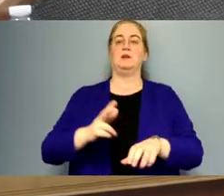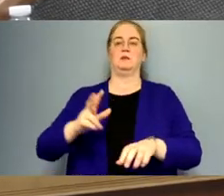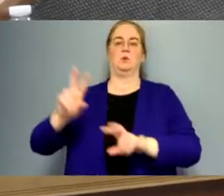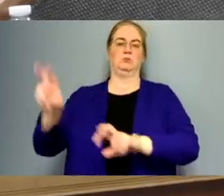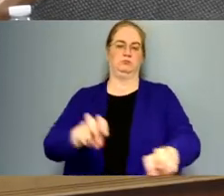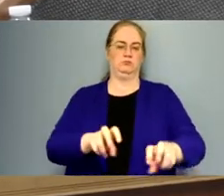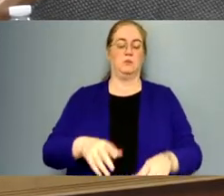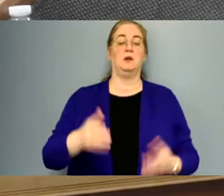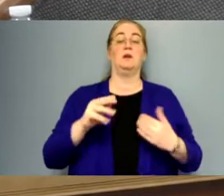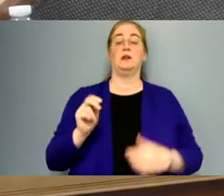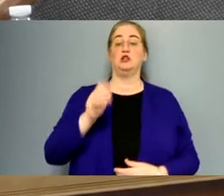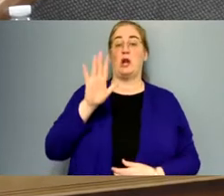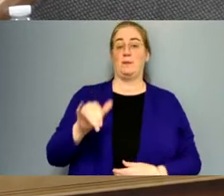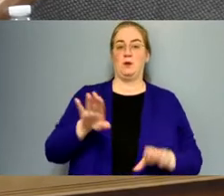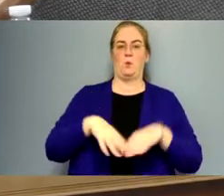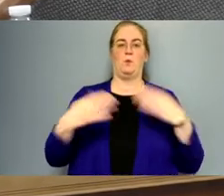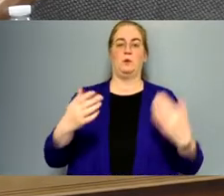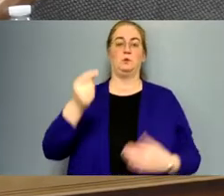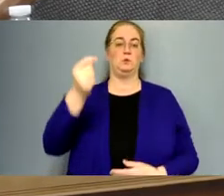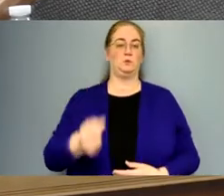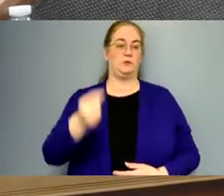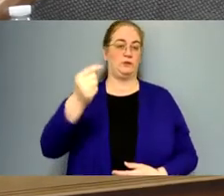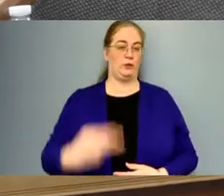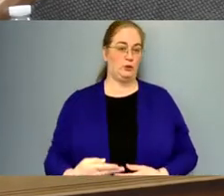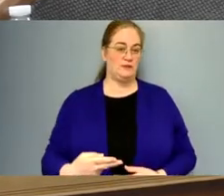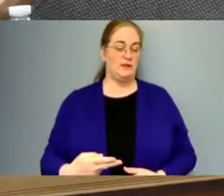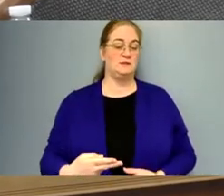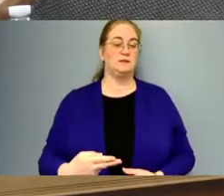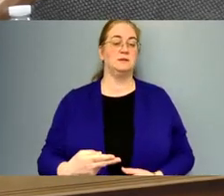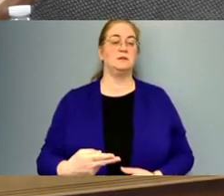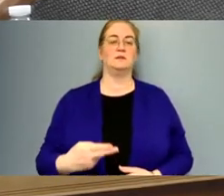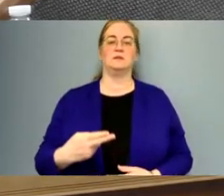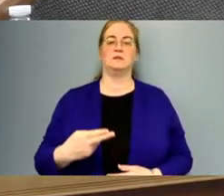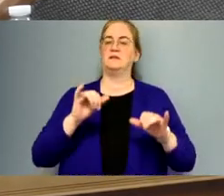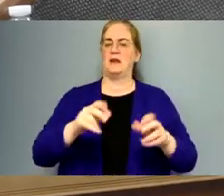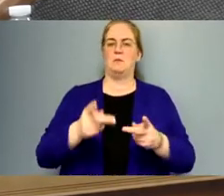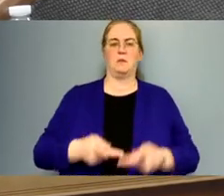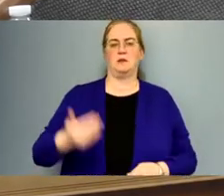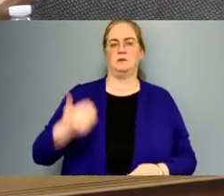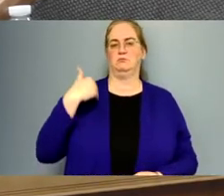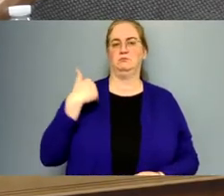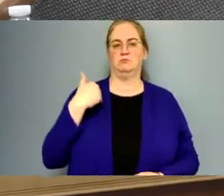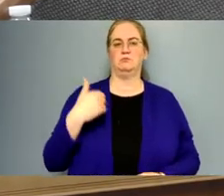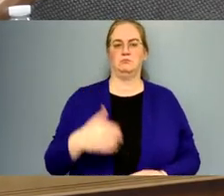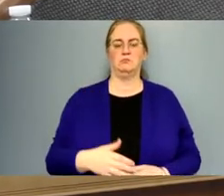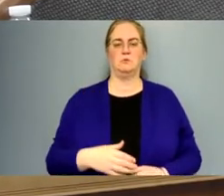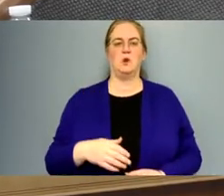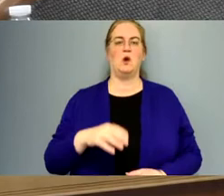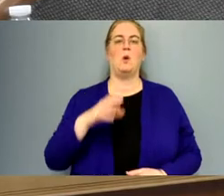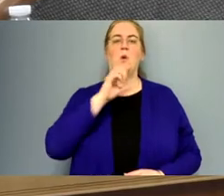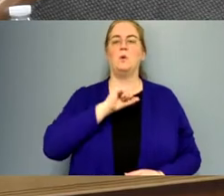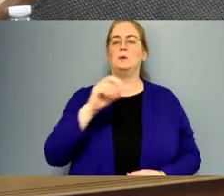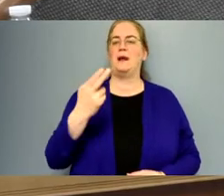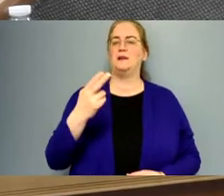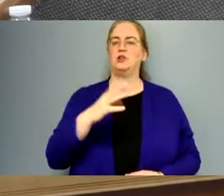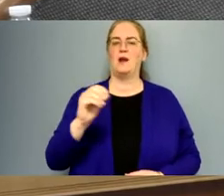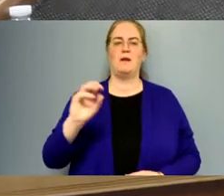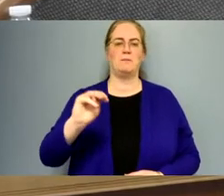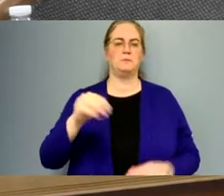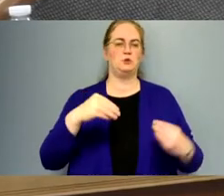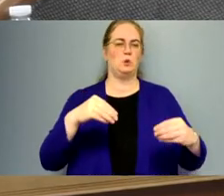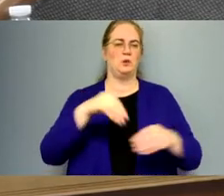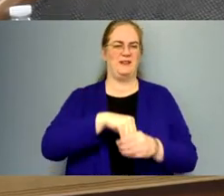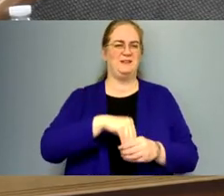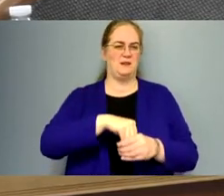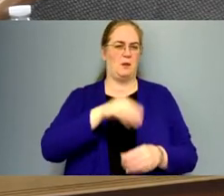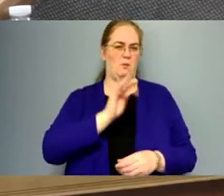The Neshaminy site will be open Tuesdays and Thursdays, uh, in the same place as it was before in the old H&M store inside the Neshaminy Mall. We